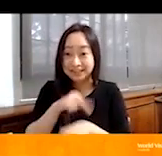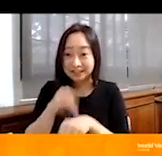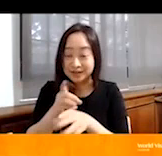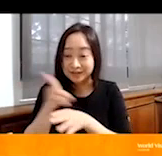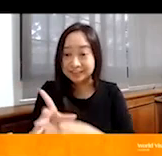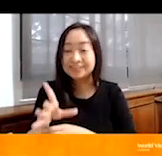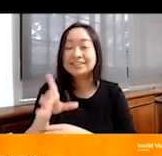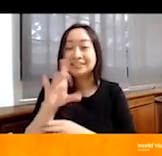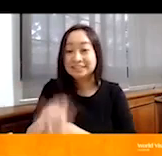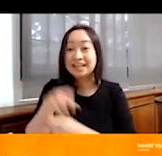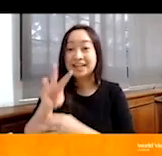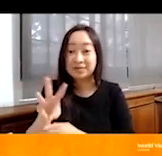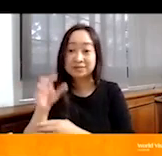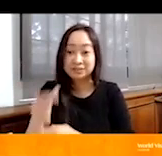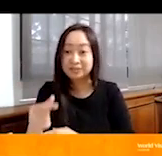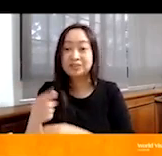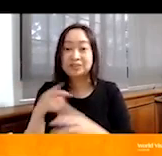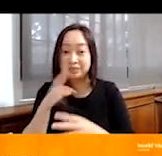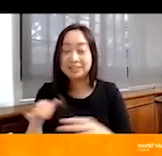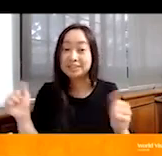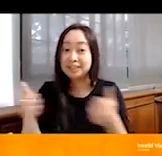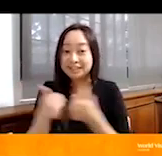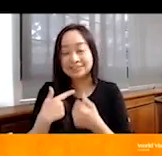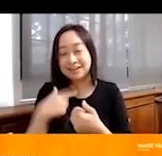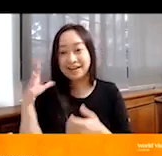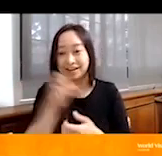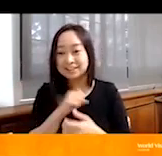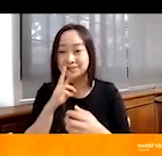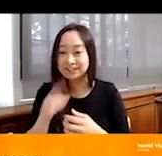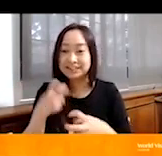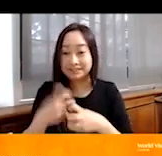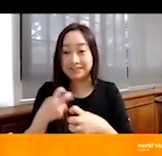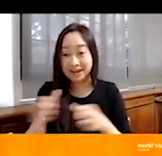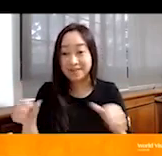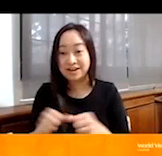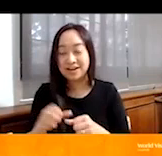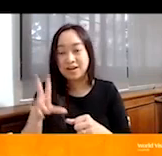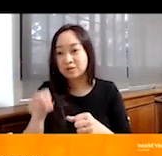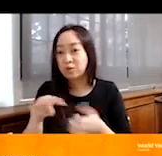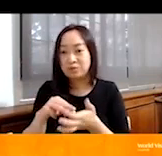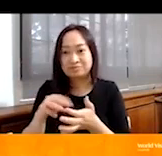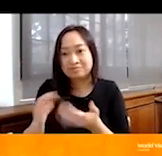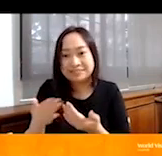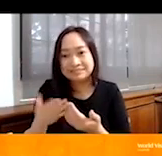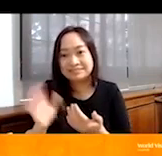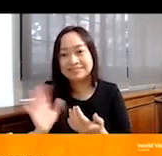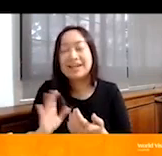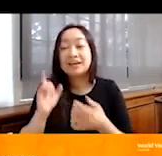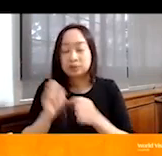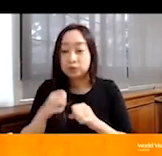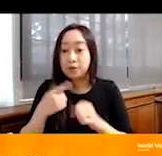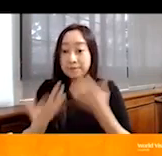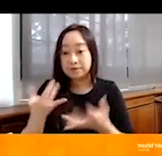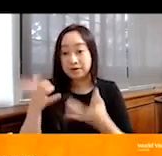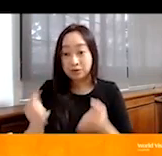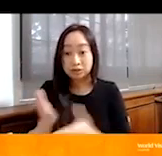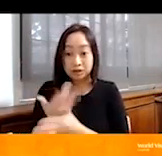JWG, a really challenging and, I guess, a difficult area. So, no mean feat at all. So, maybe you want to share with us and